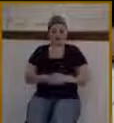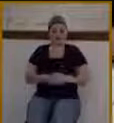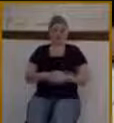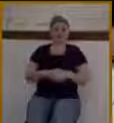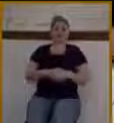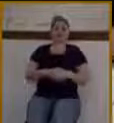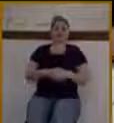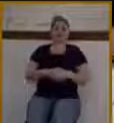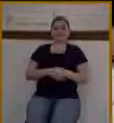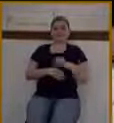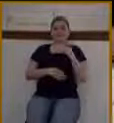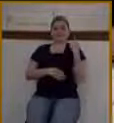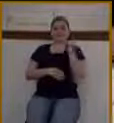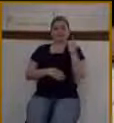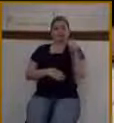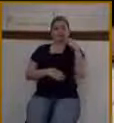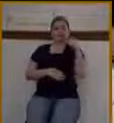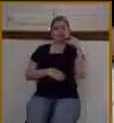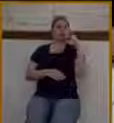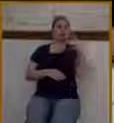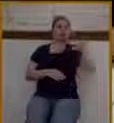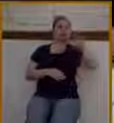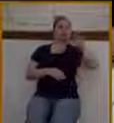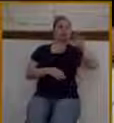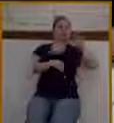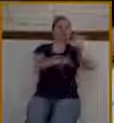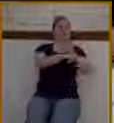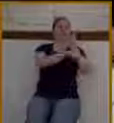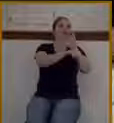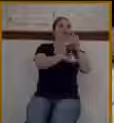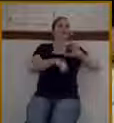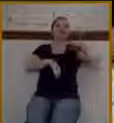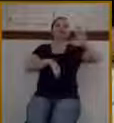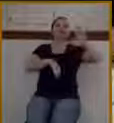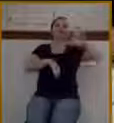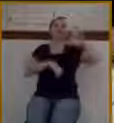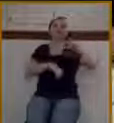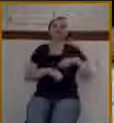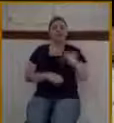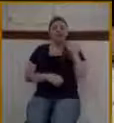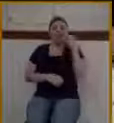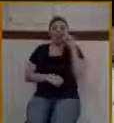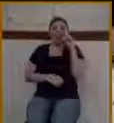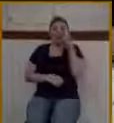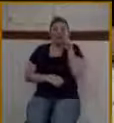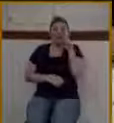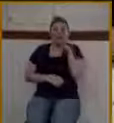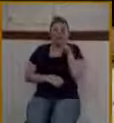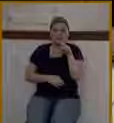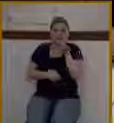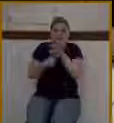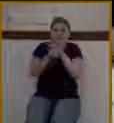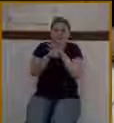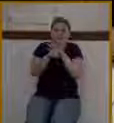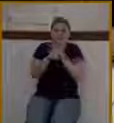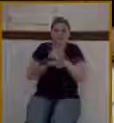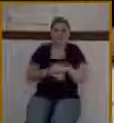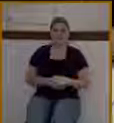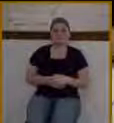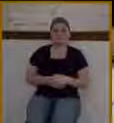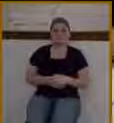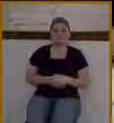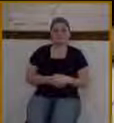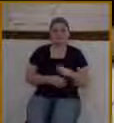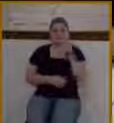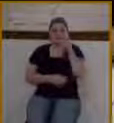man behind the computer, knows where you are. They can track where you are. All this information,